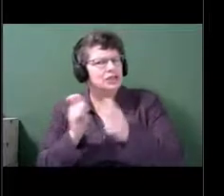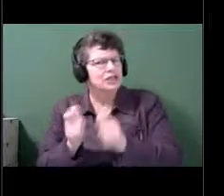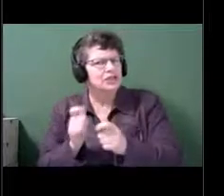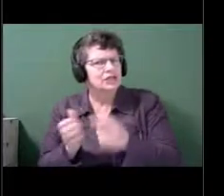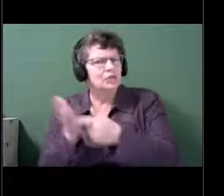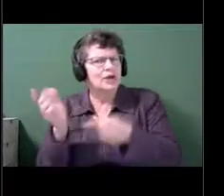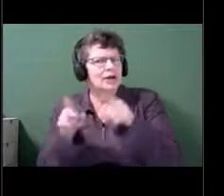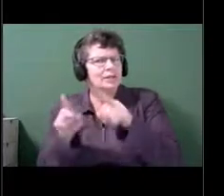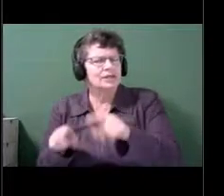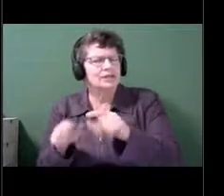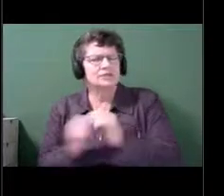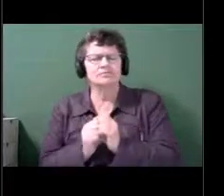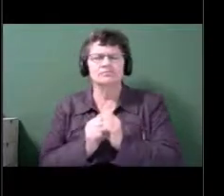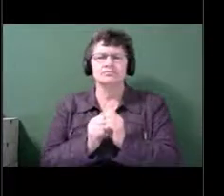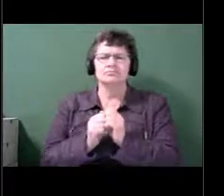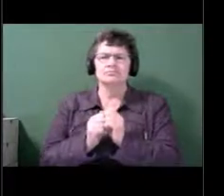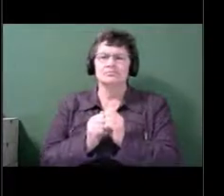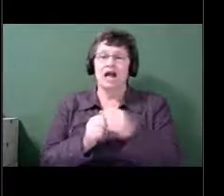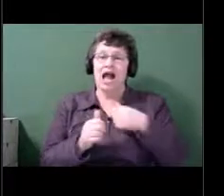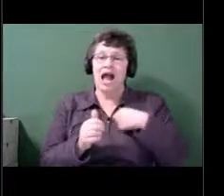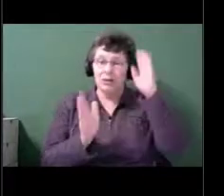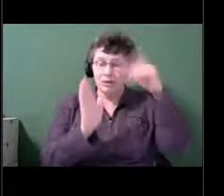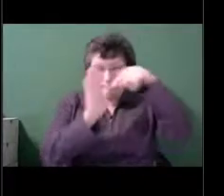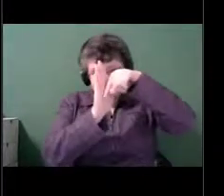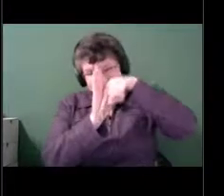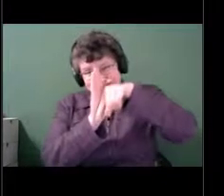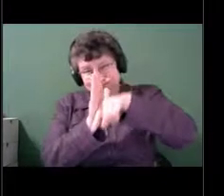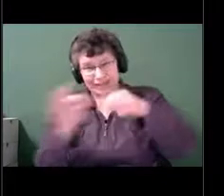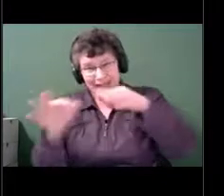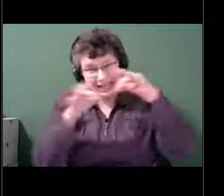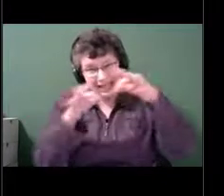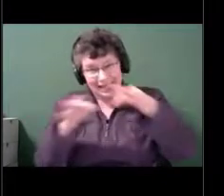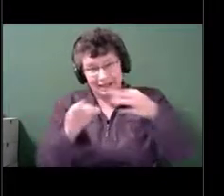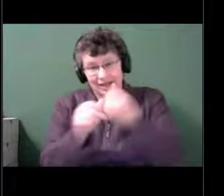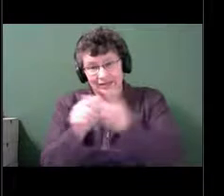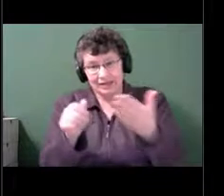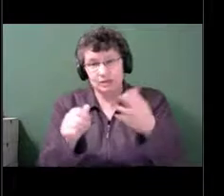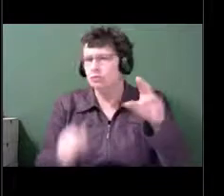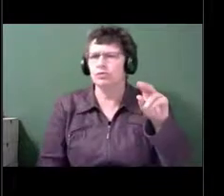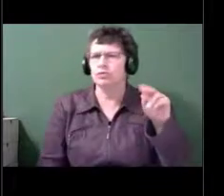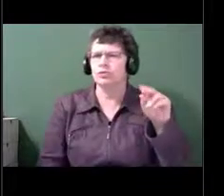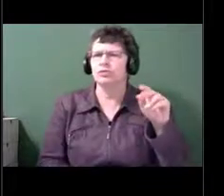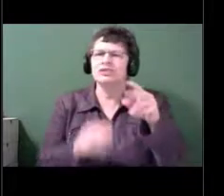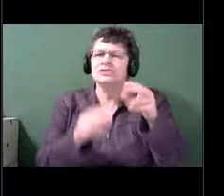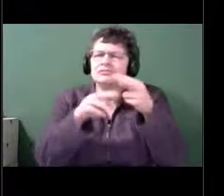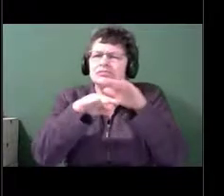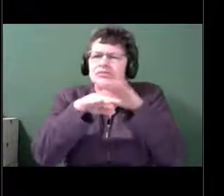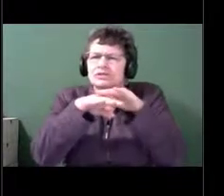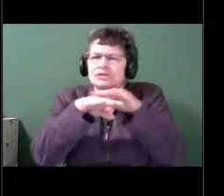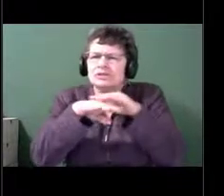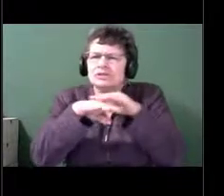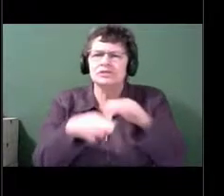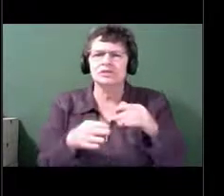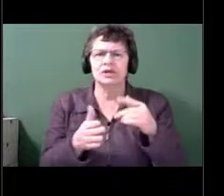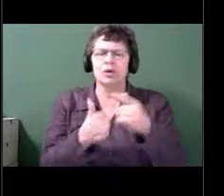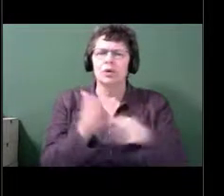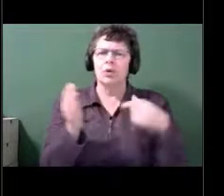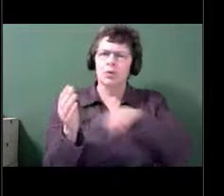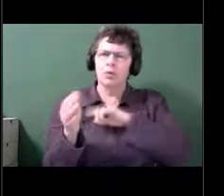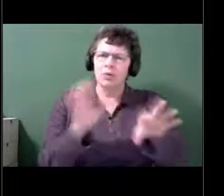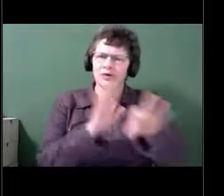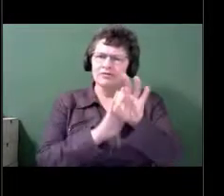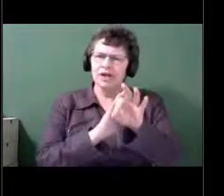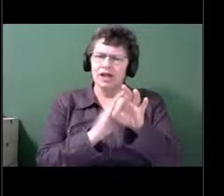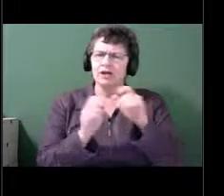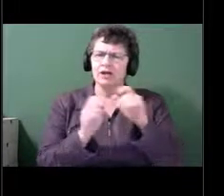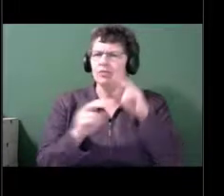just give you a little snapshot of what we found when we looked at the hearing measure. Same kind of hearing test as you might have